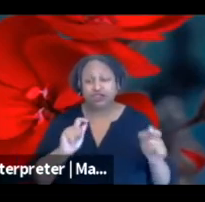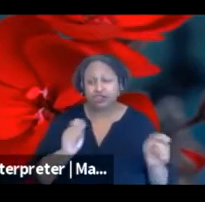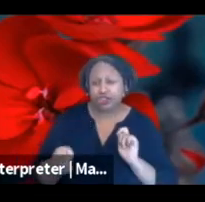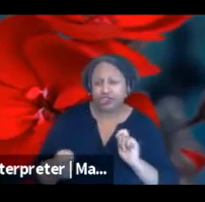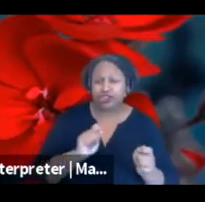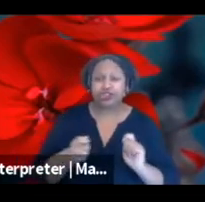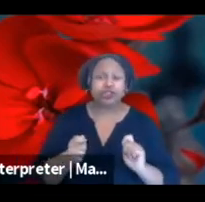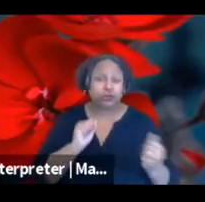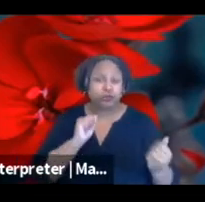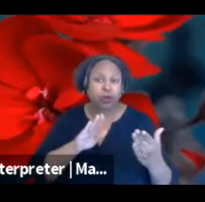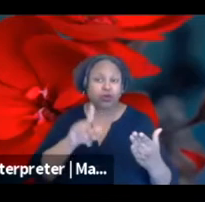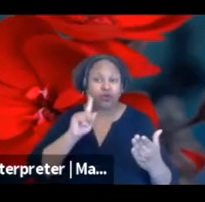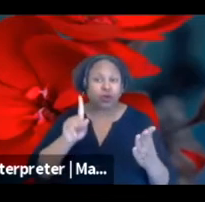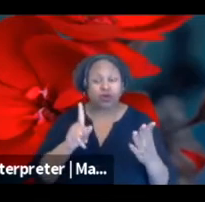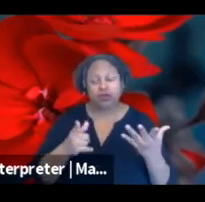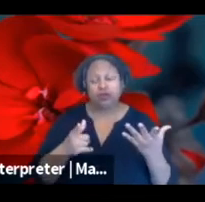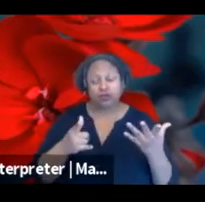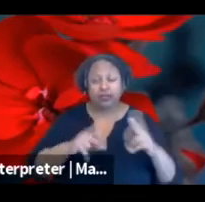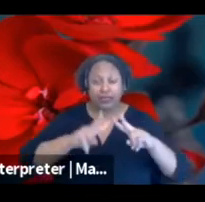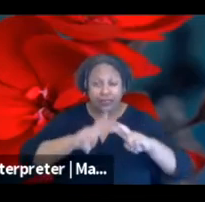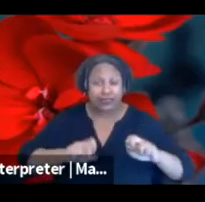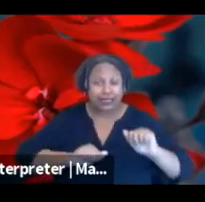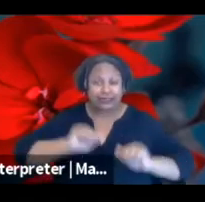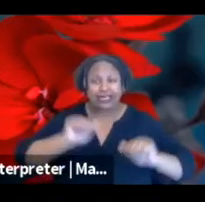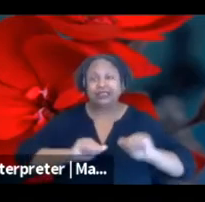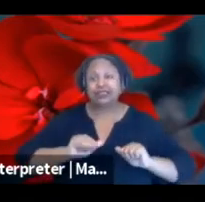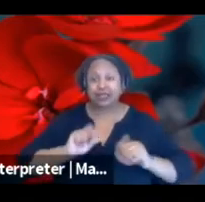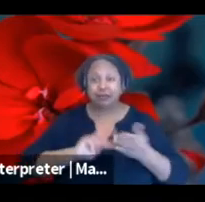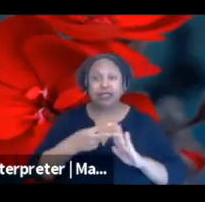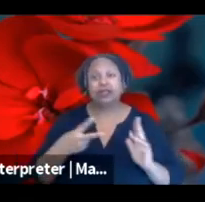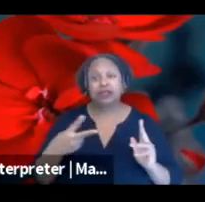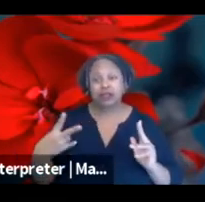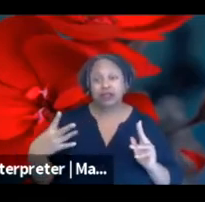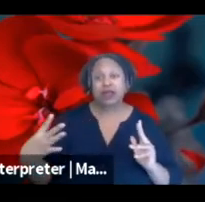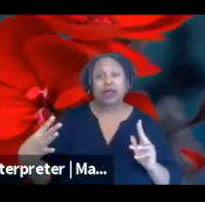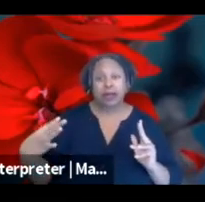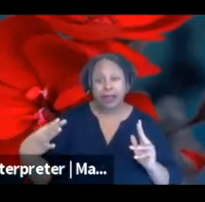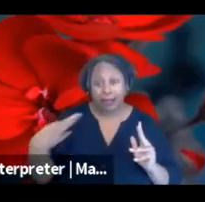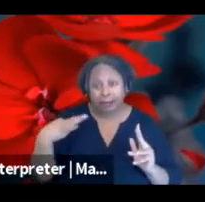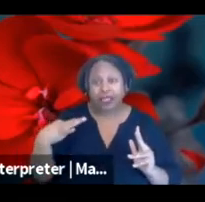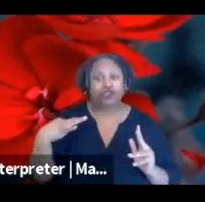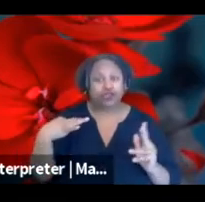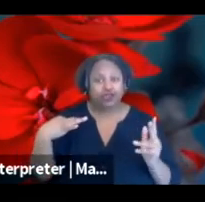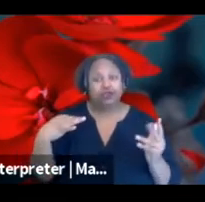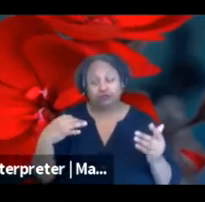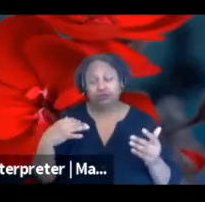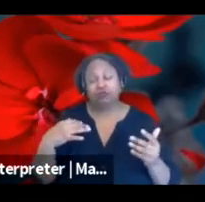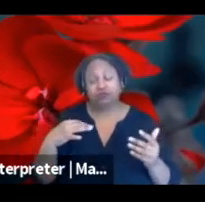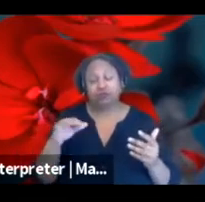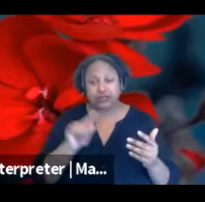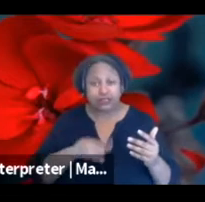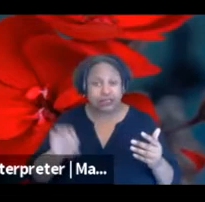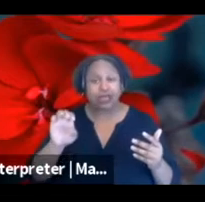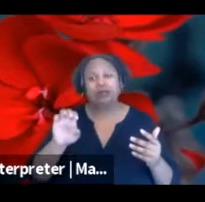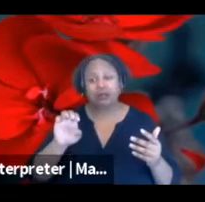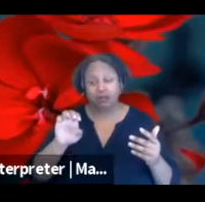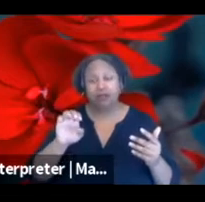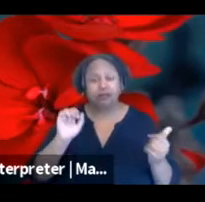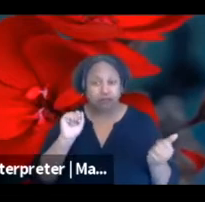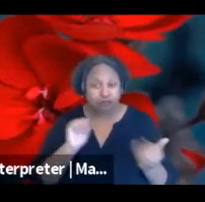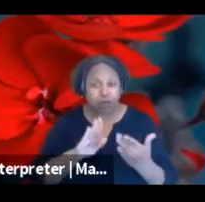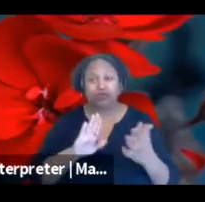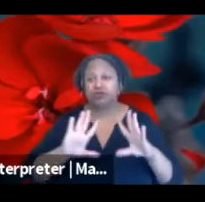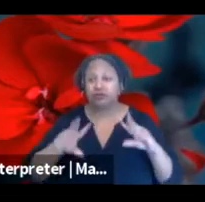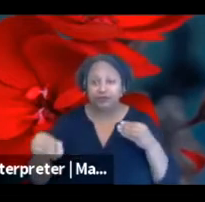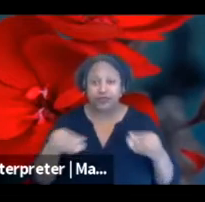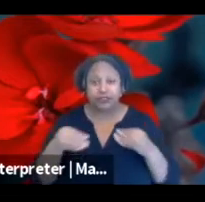providing flexibility in application format and style, clear guidelines, clear language